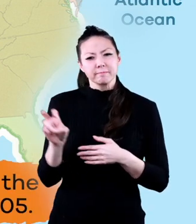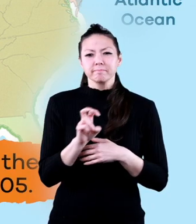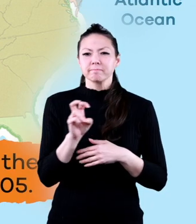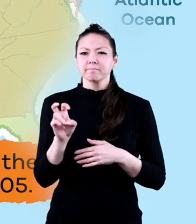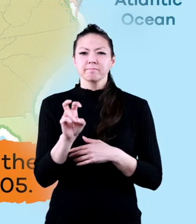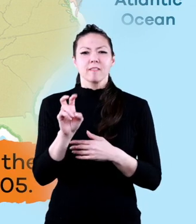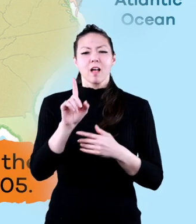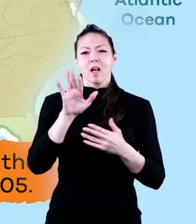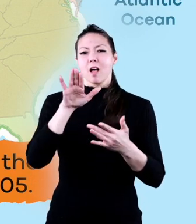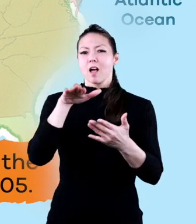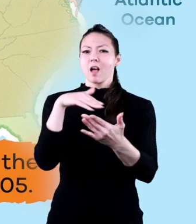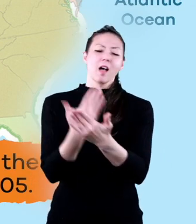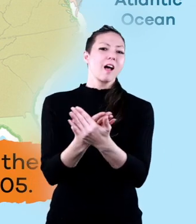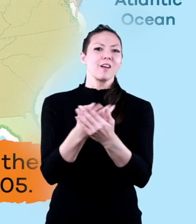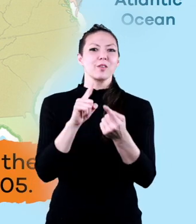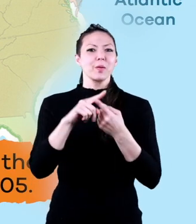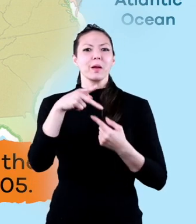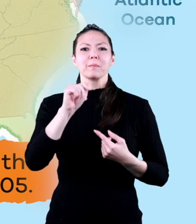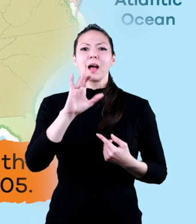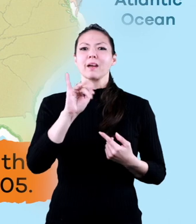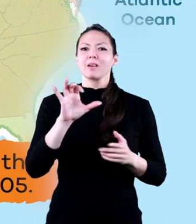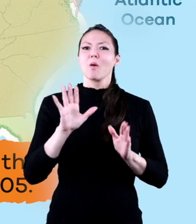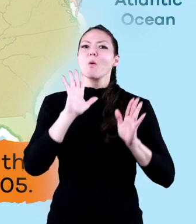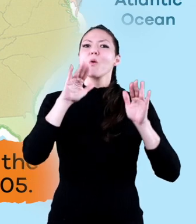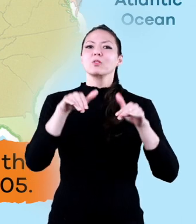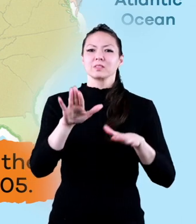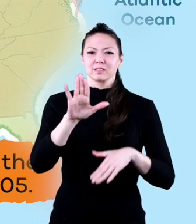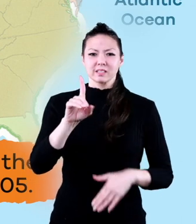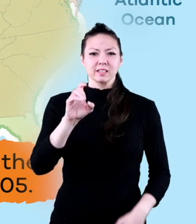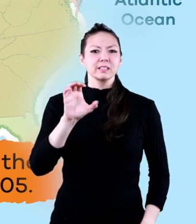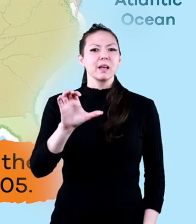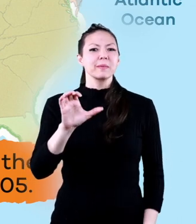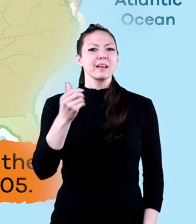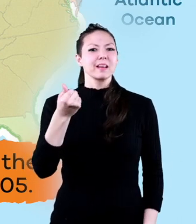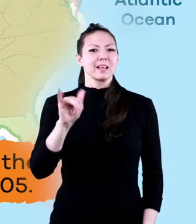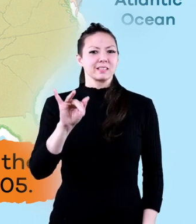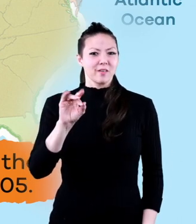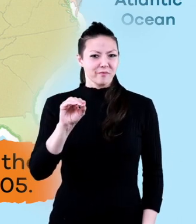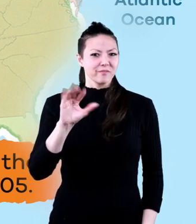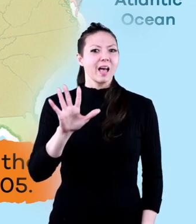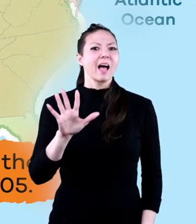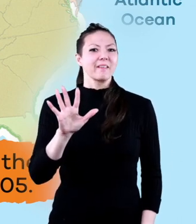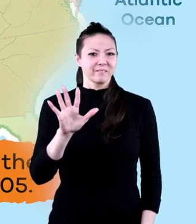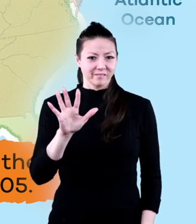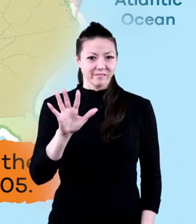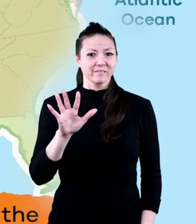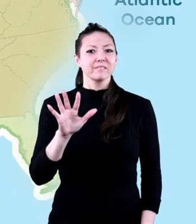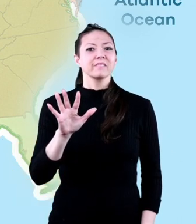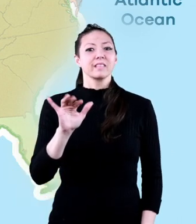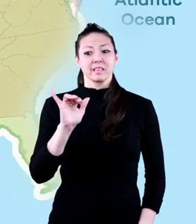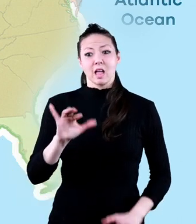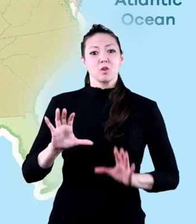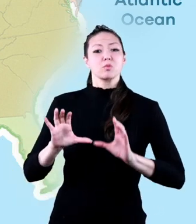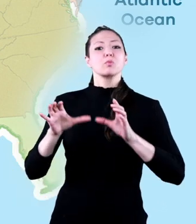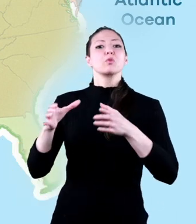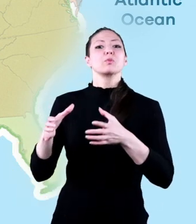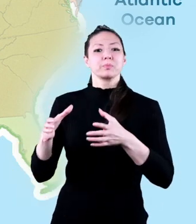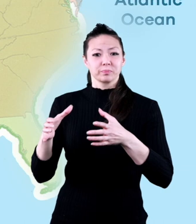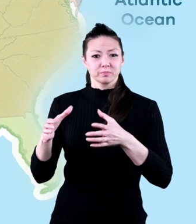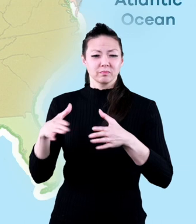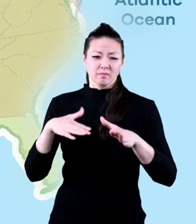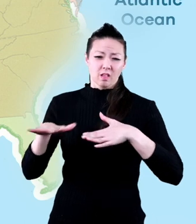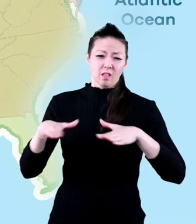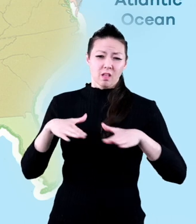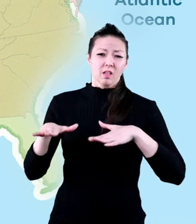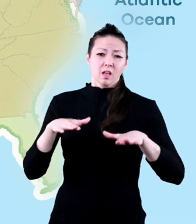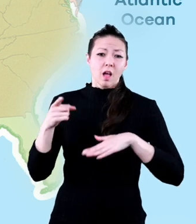the expedition finally made it to the Pacific Ocean in December of 1805. It is estimated